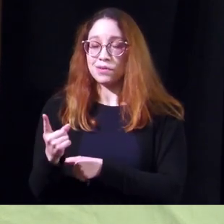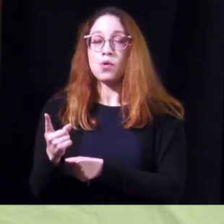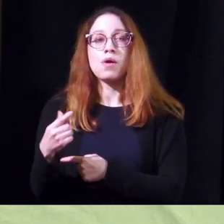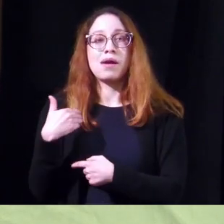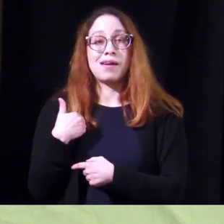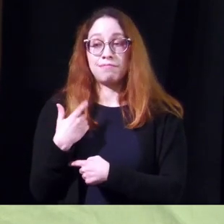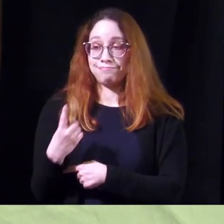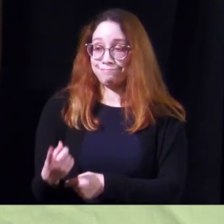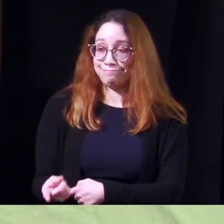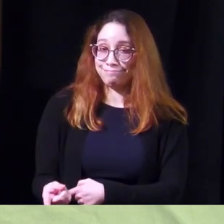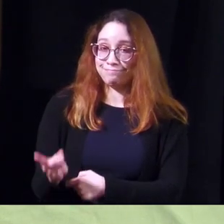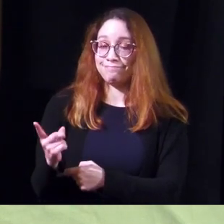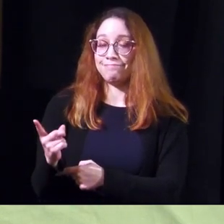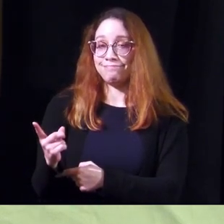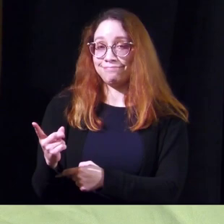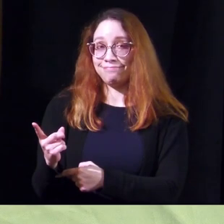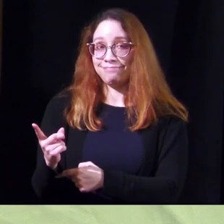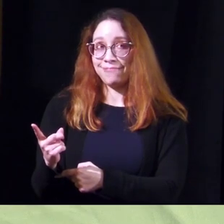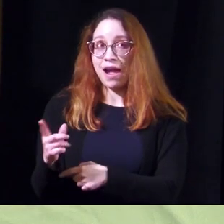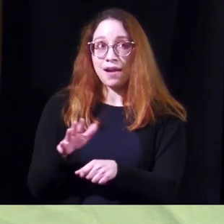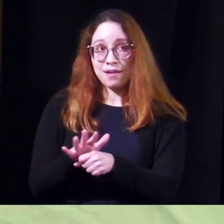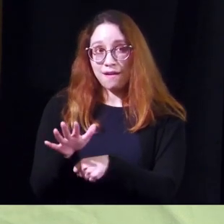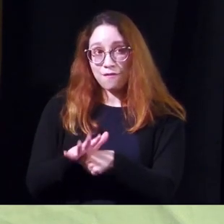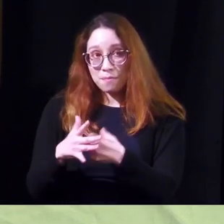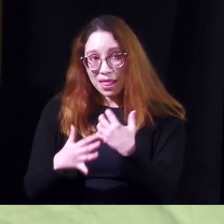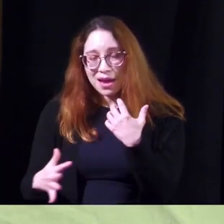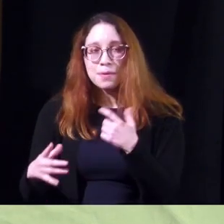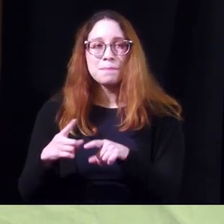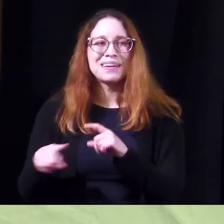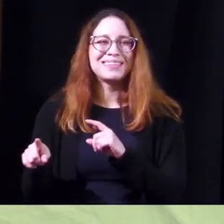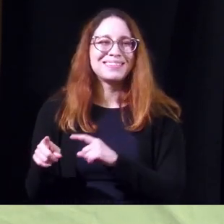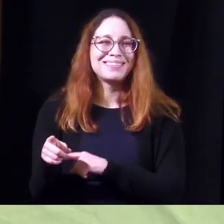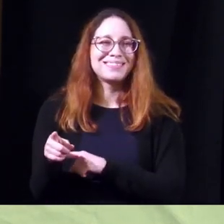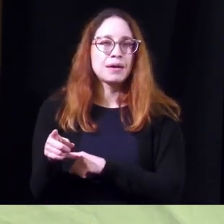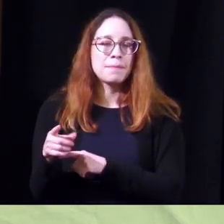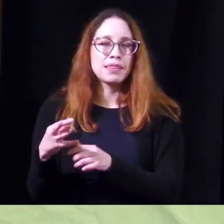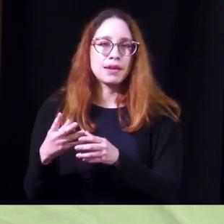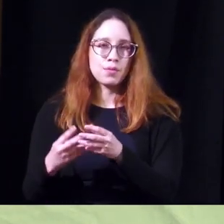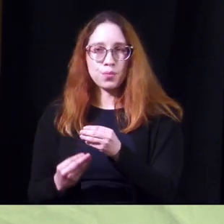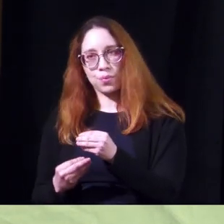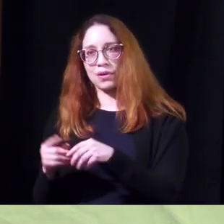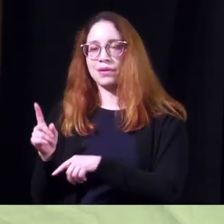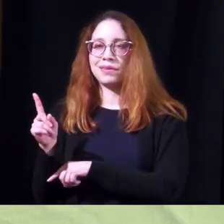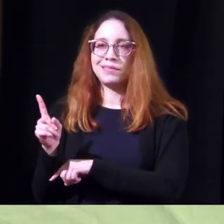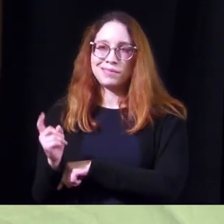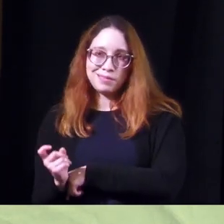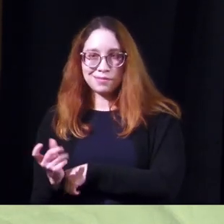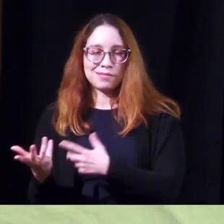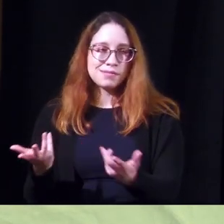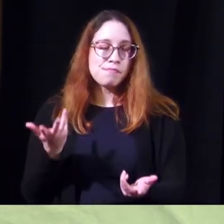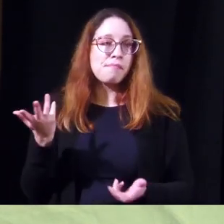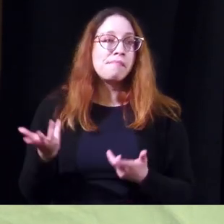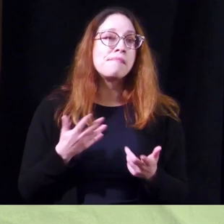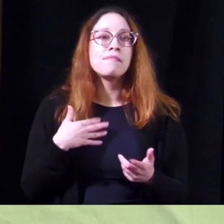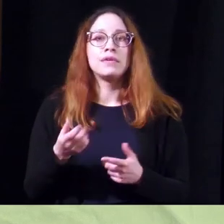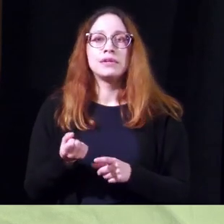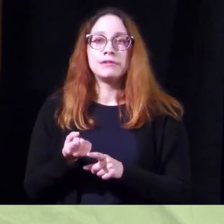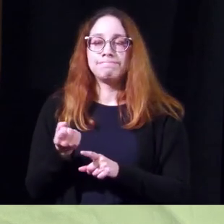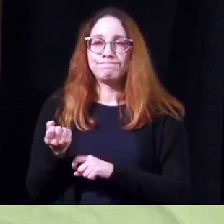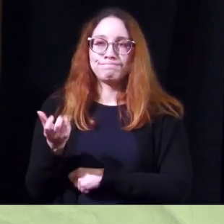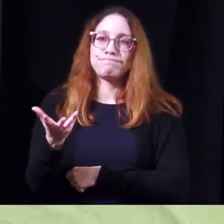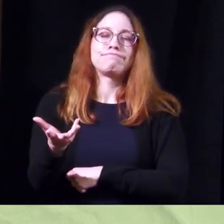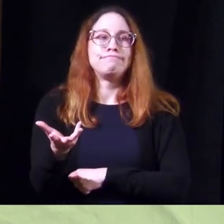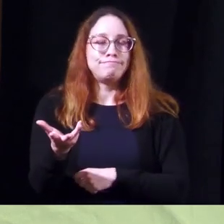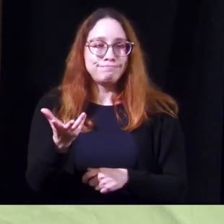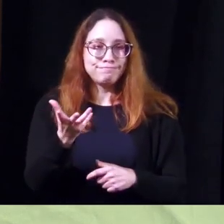have an erection adequate blood flow in but then the blood leaks back out again premature ejaculation